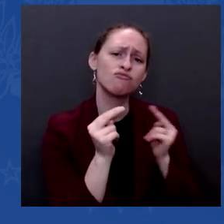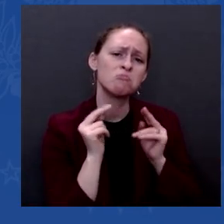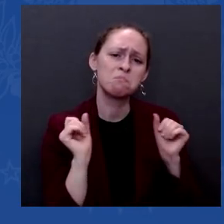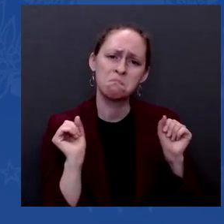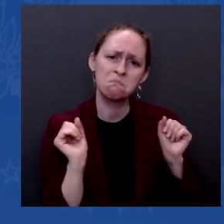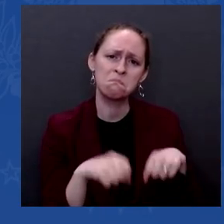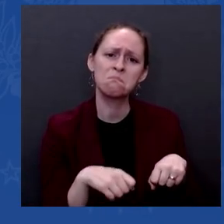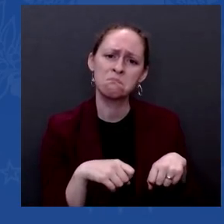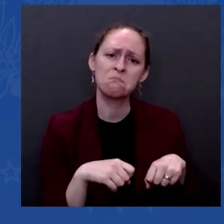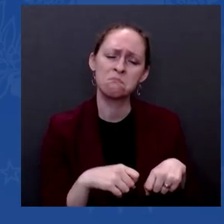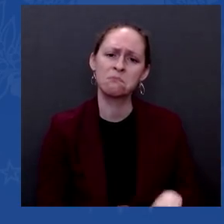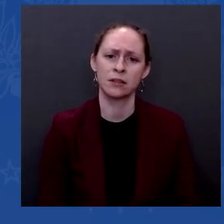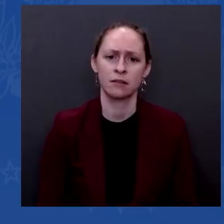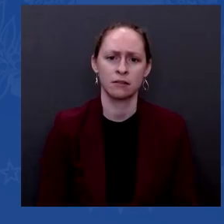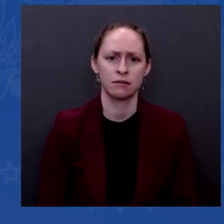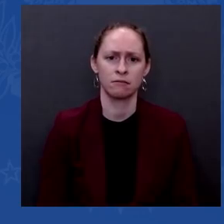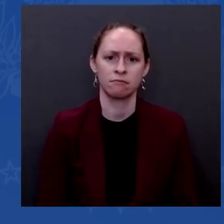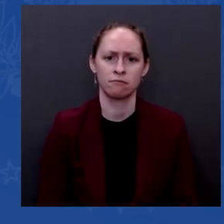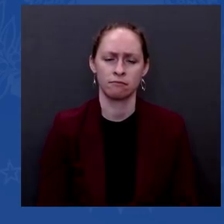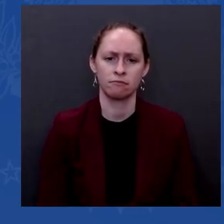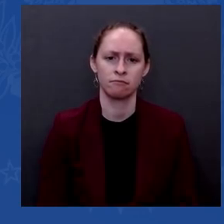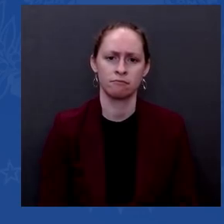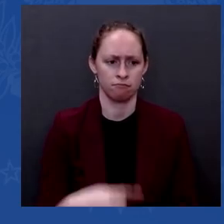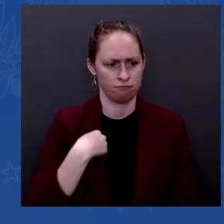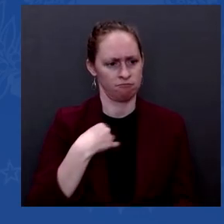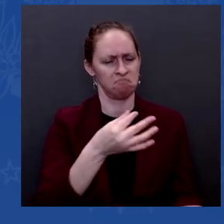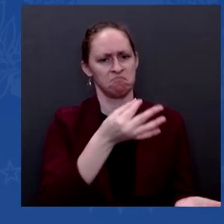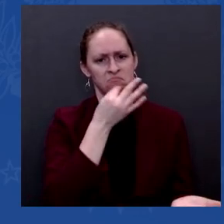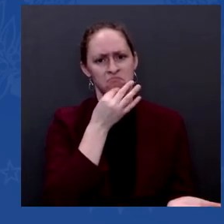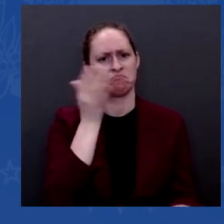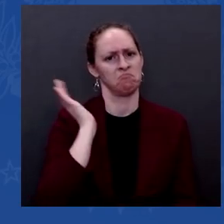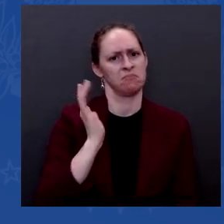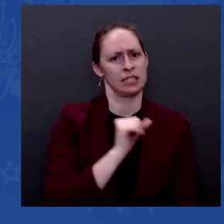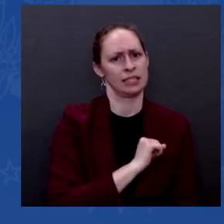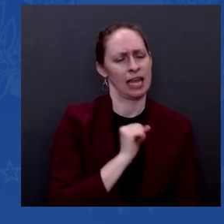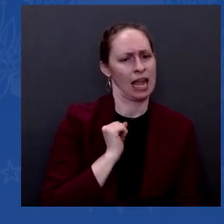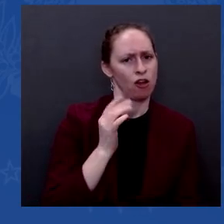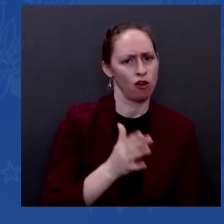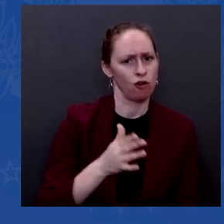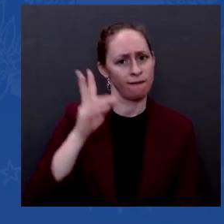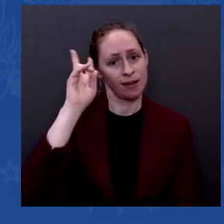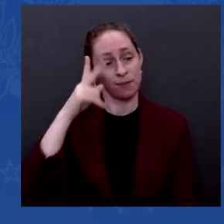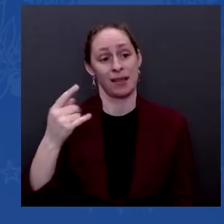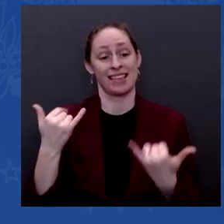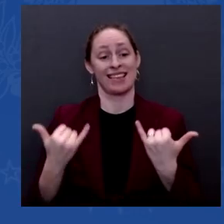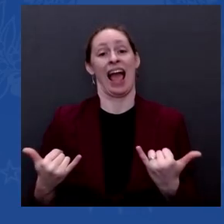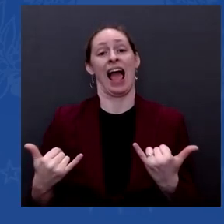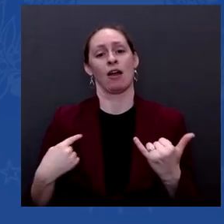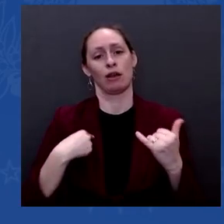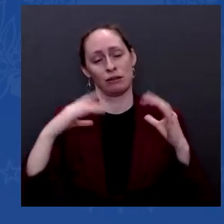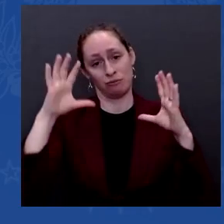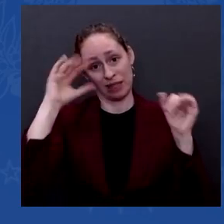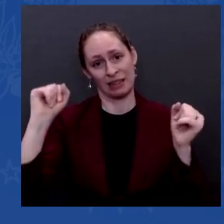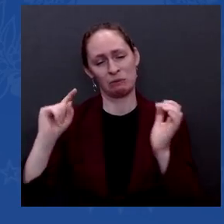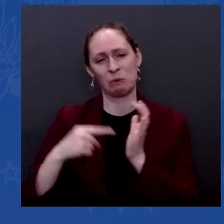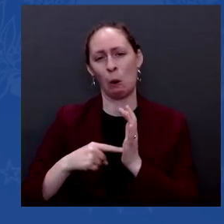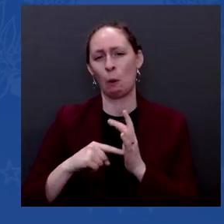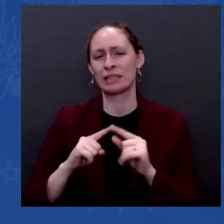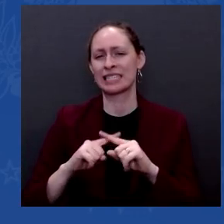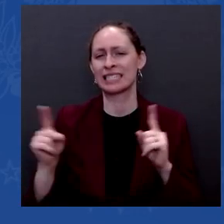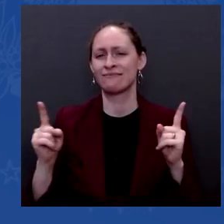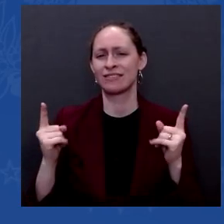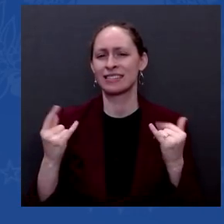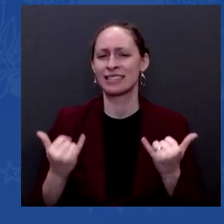think that role as president is is a different role. Folks, it is now almost six.